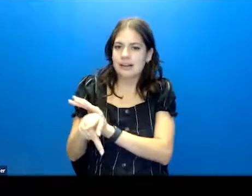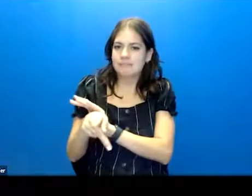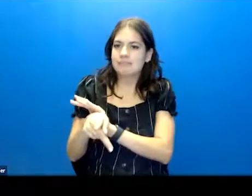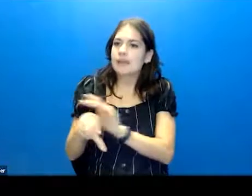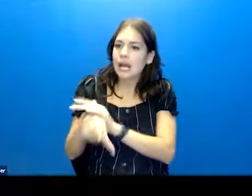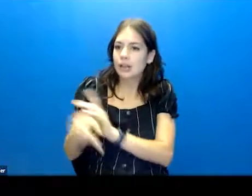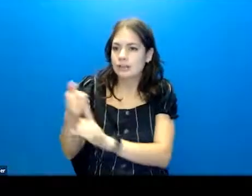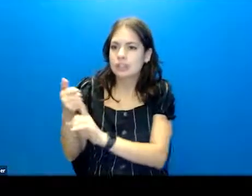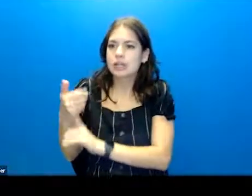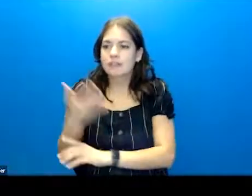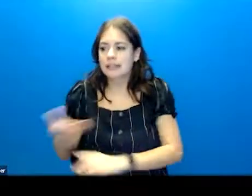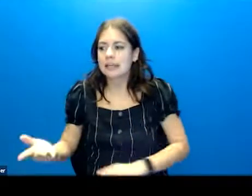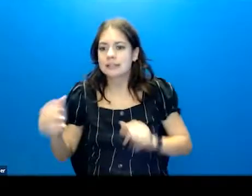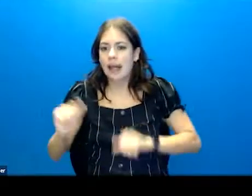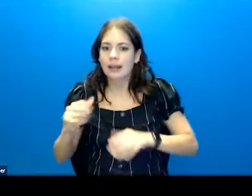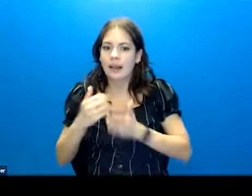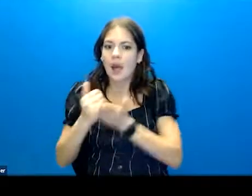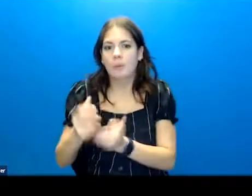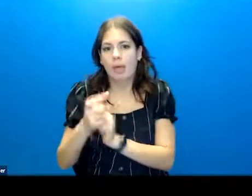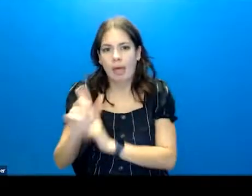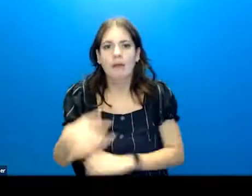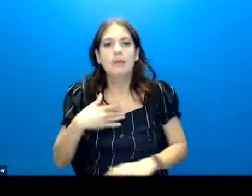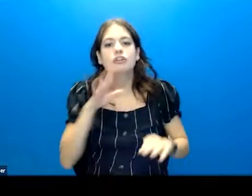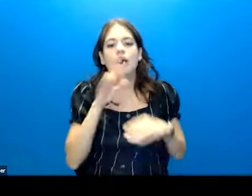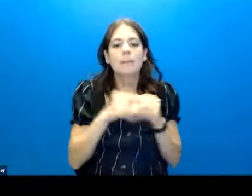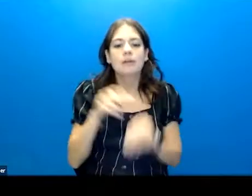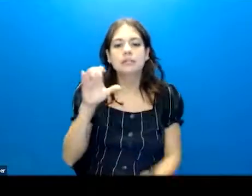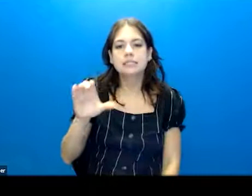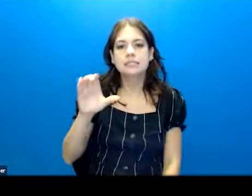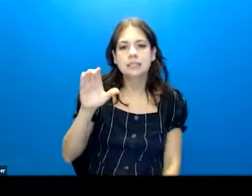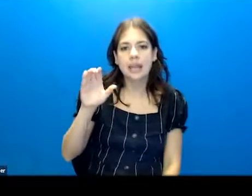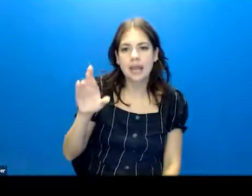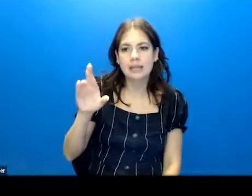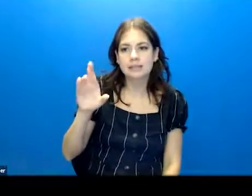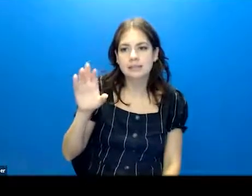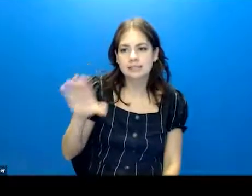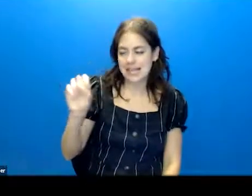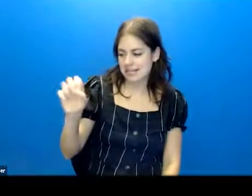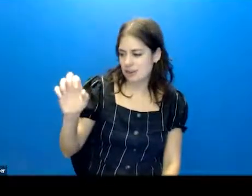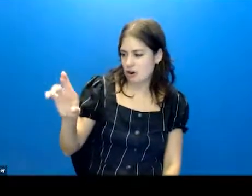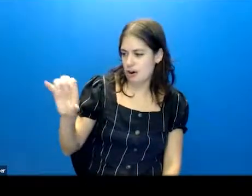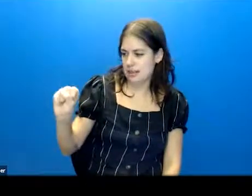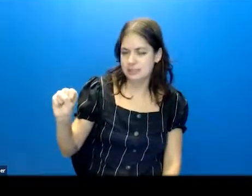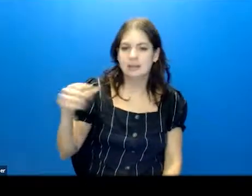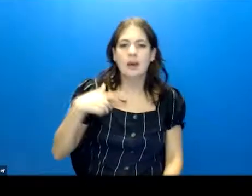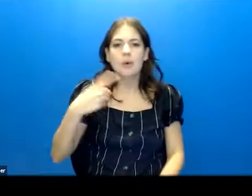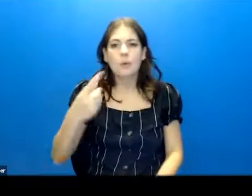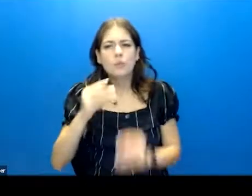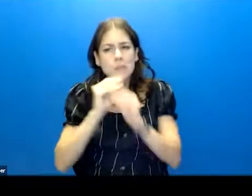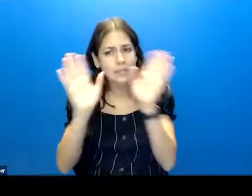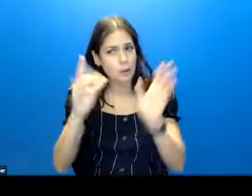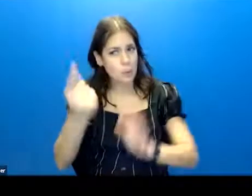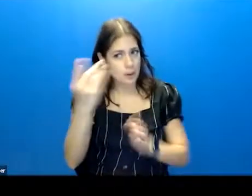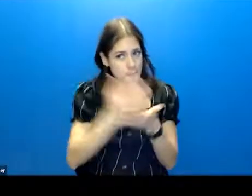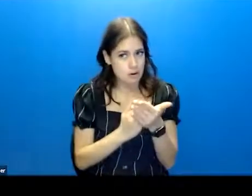So I'm going to talk about the CSSRS, but I want to be super clear. It's only one part of